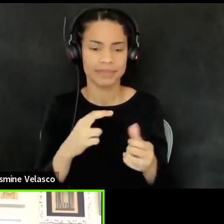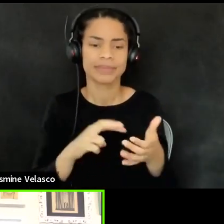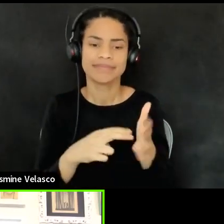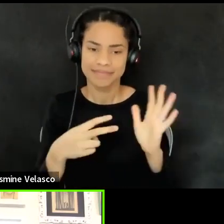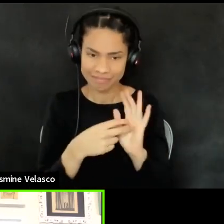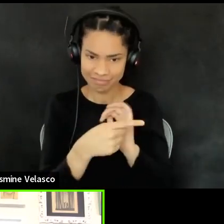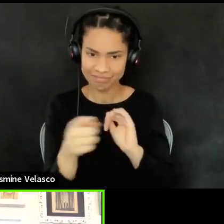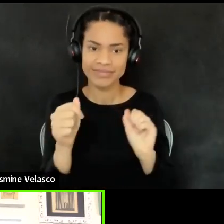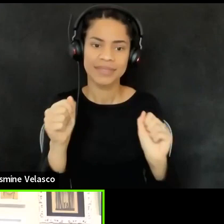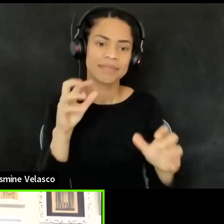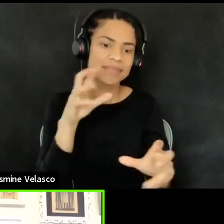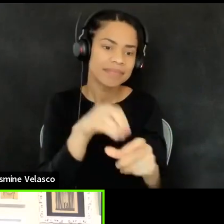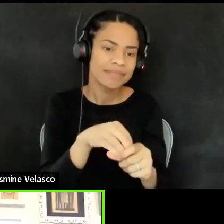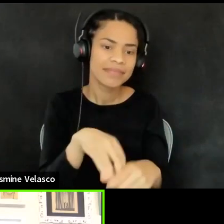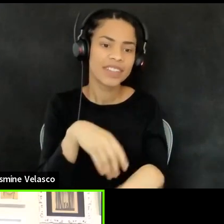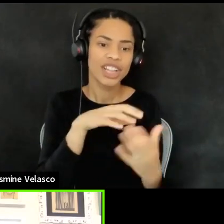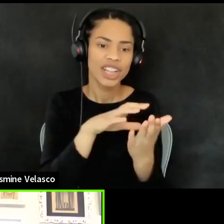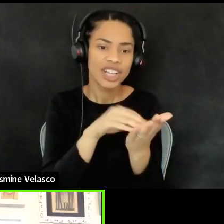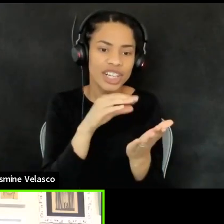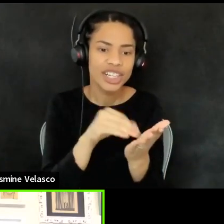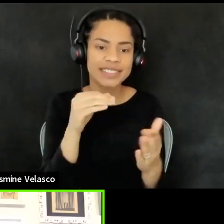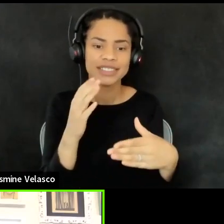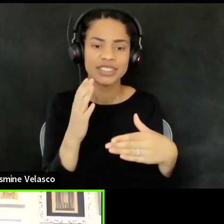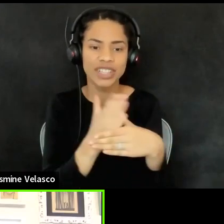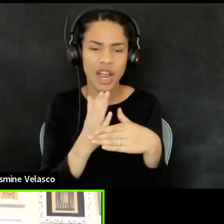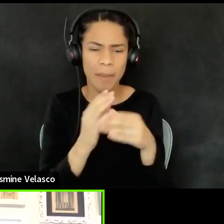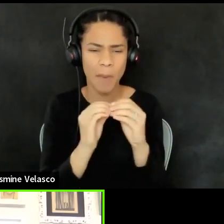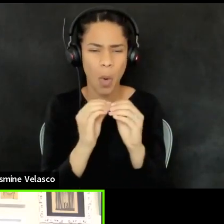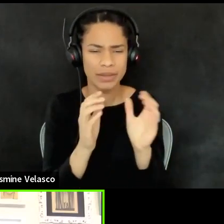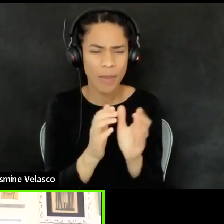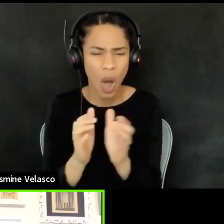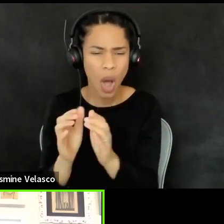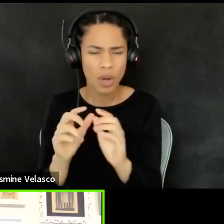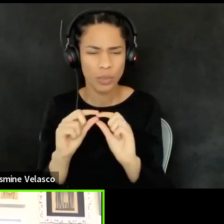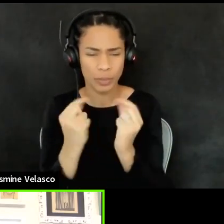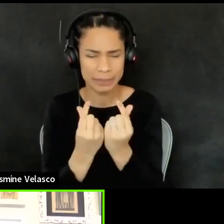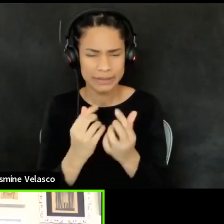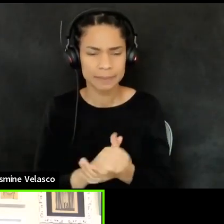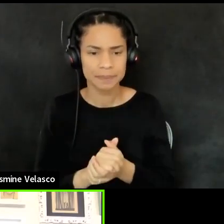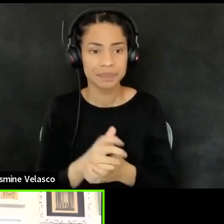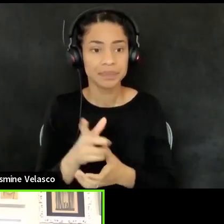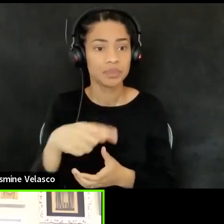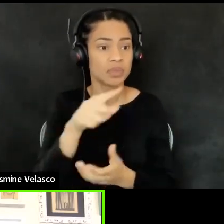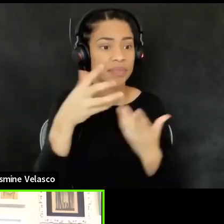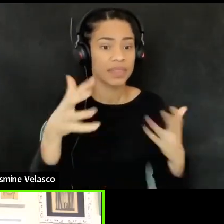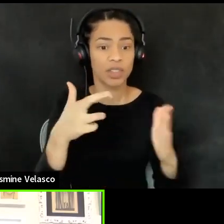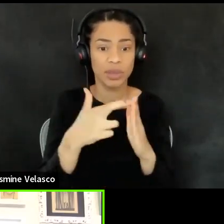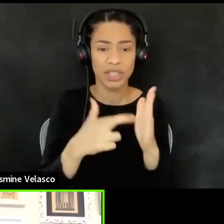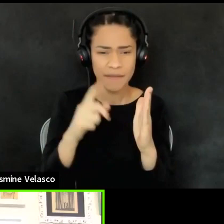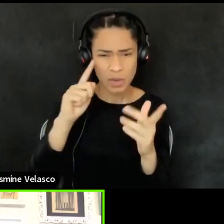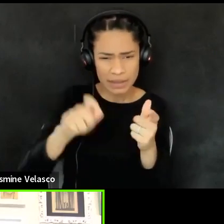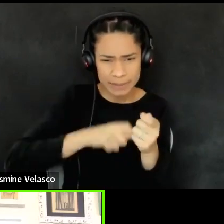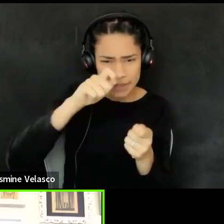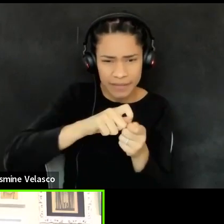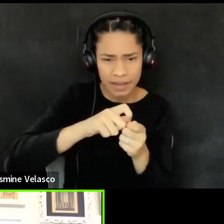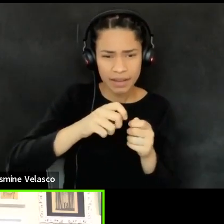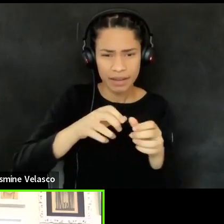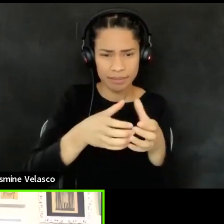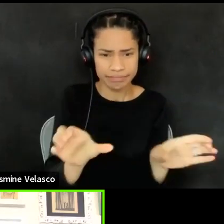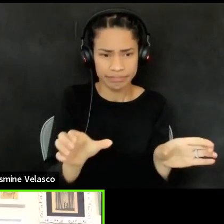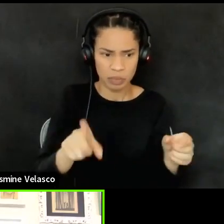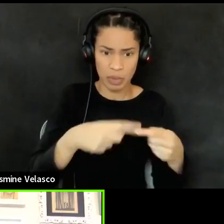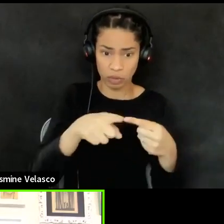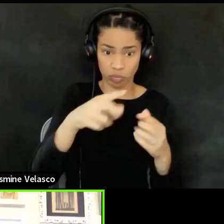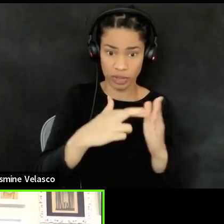participate, learn and share in smaller groups. You will have registered for specific breakouts when you registered for the